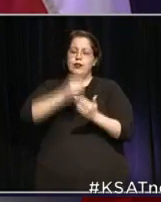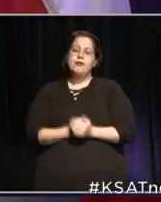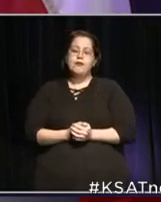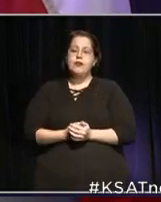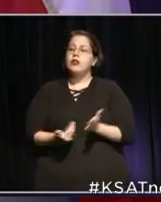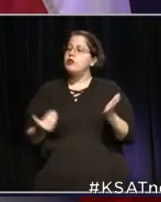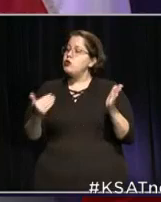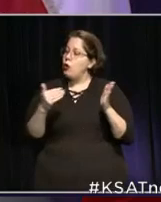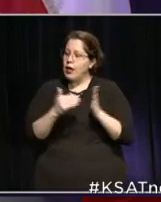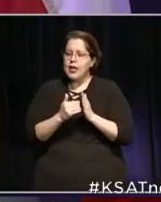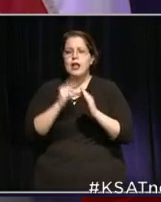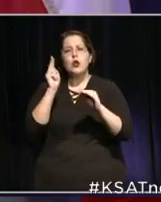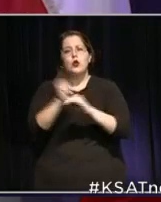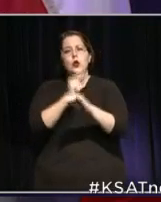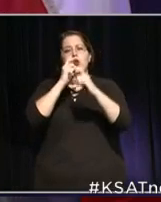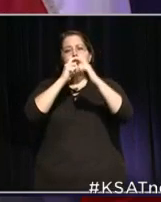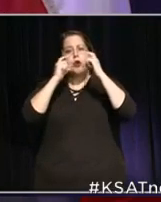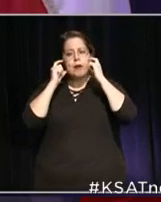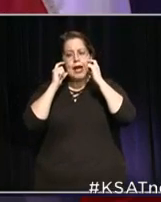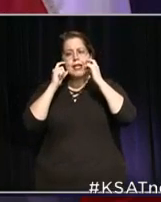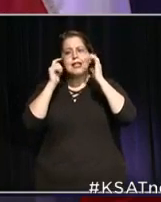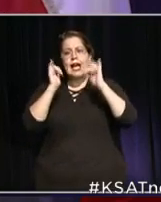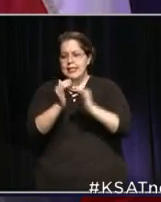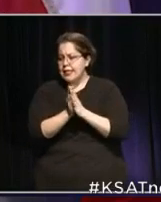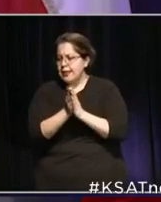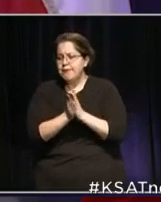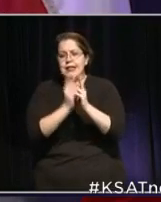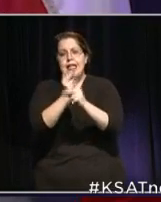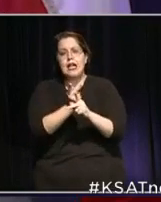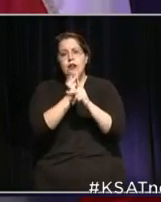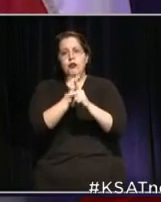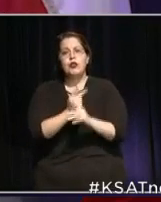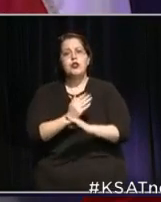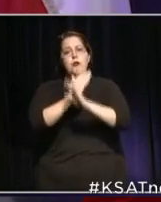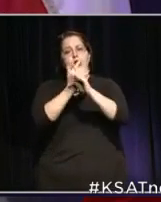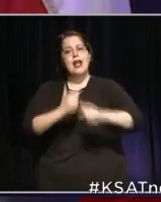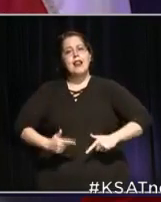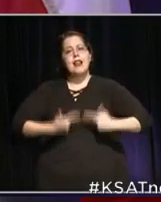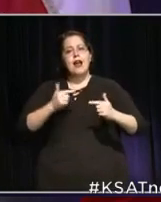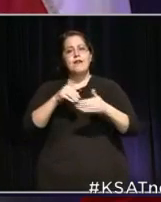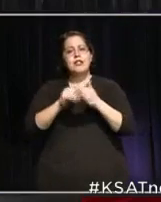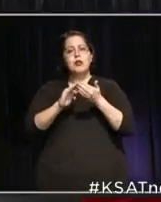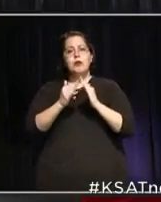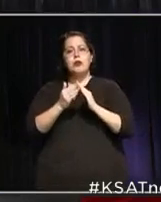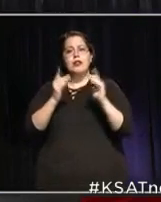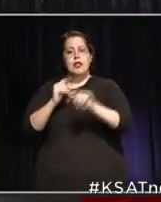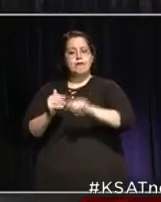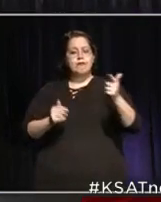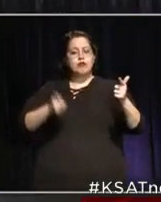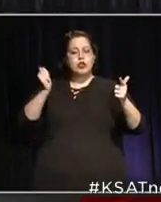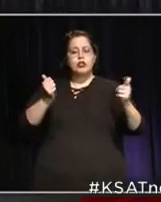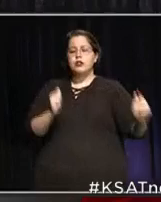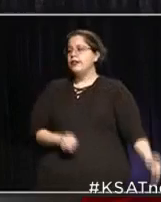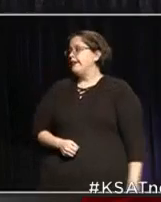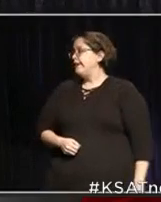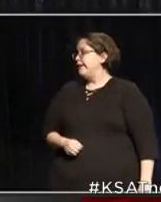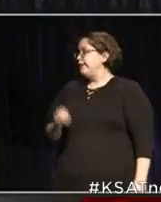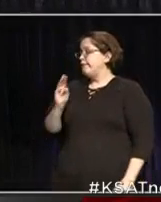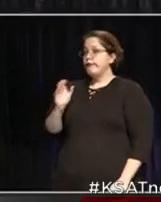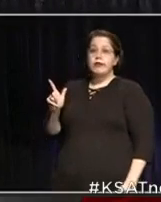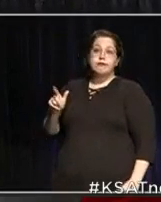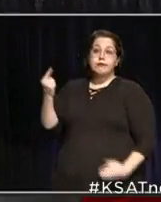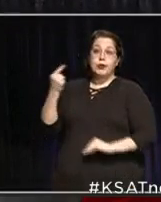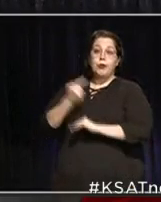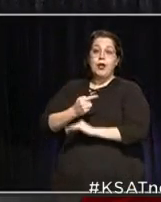keep up your masks and the vigilance that we need to protect lives here in our community. Let me turn it over to Judge Wolf. Well, one day you